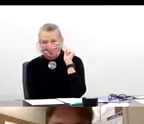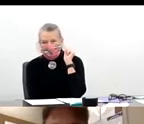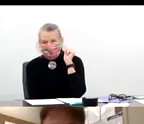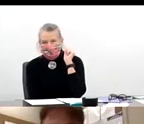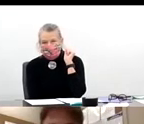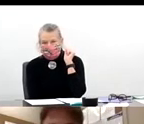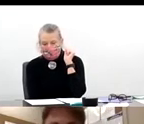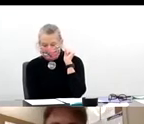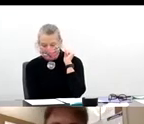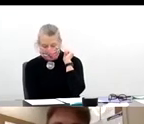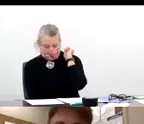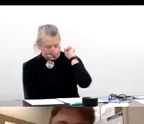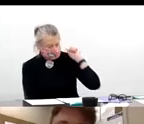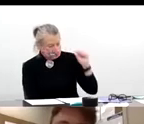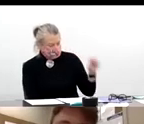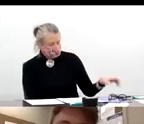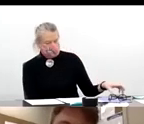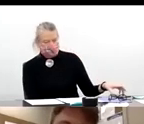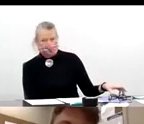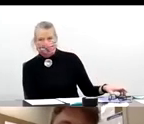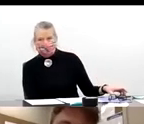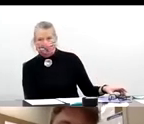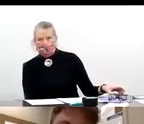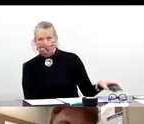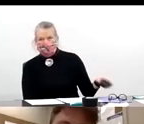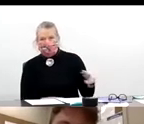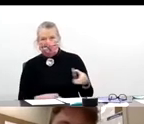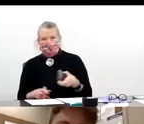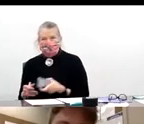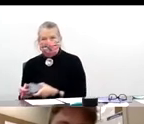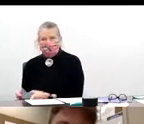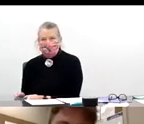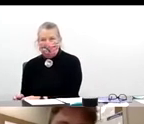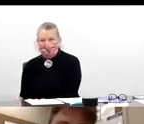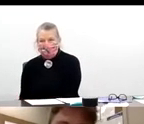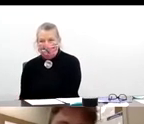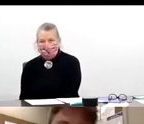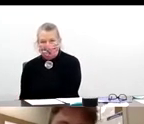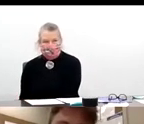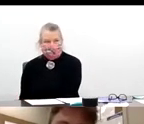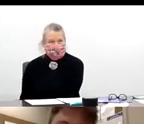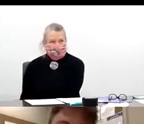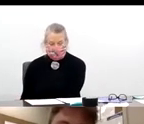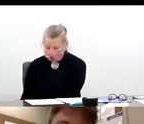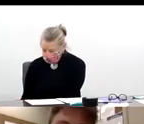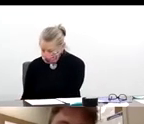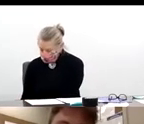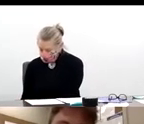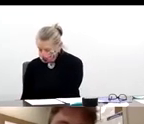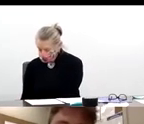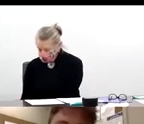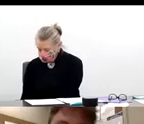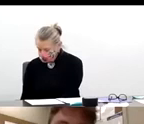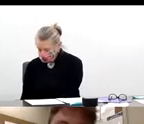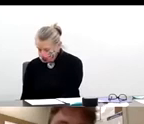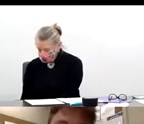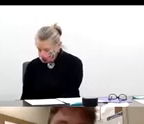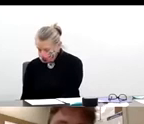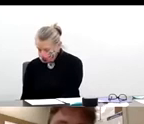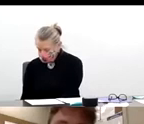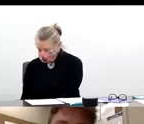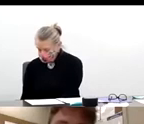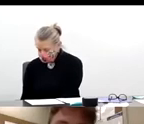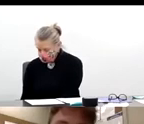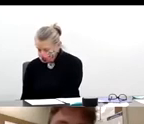to those field hospitals. And I don't say that to create panic, because as we all know, we